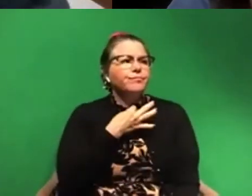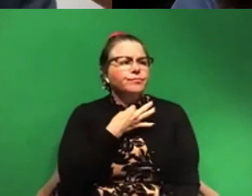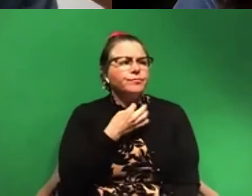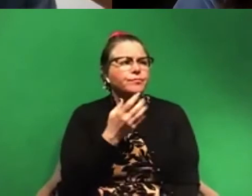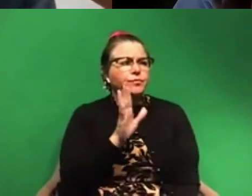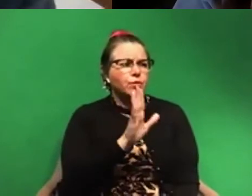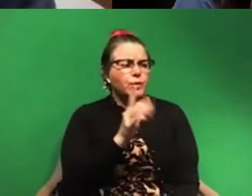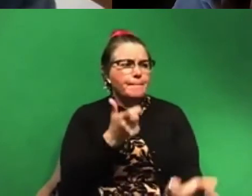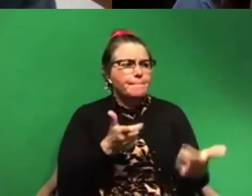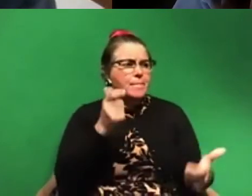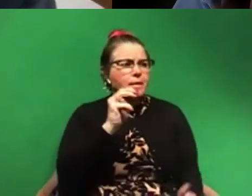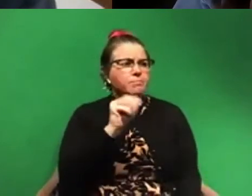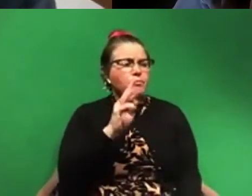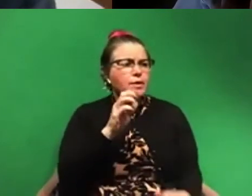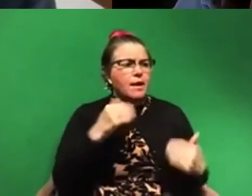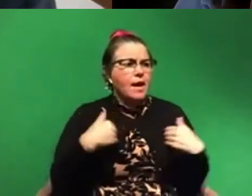worked with?